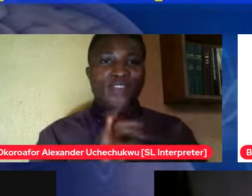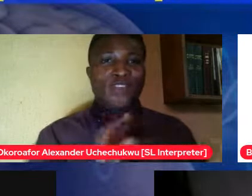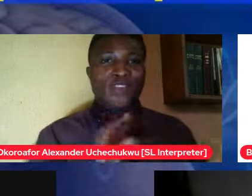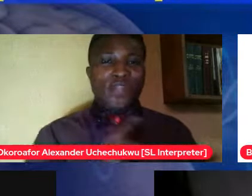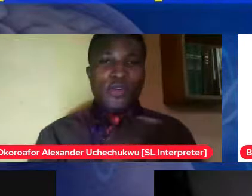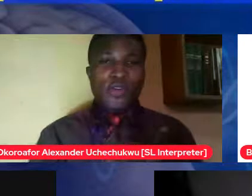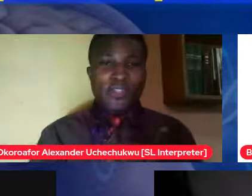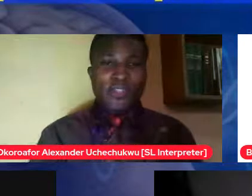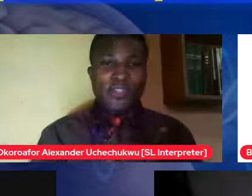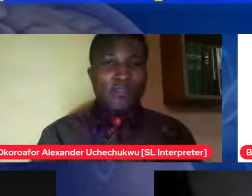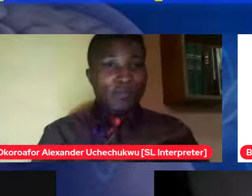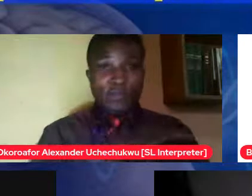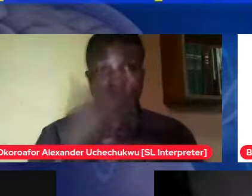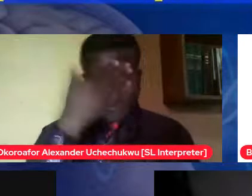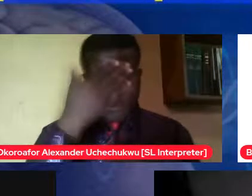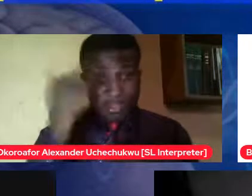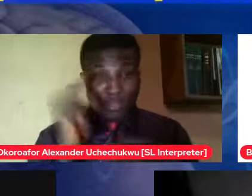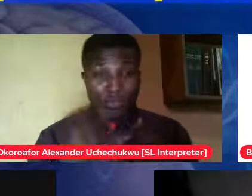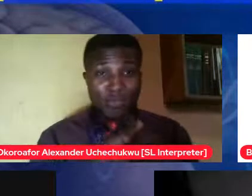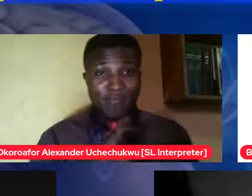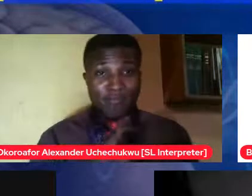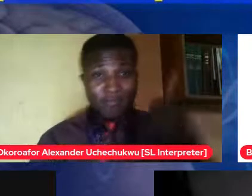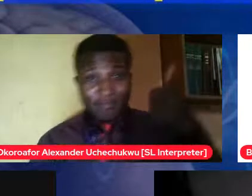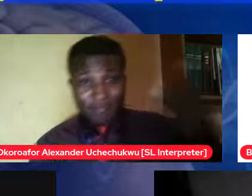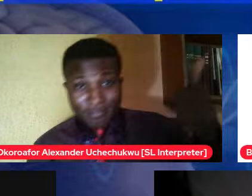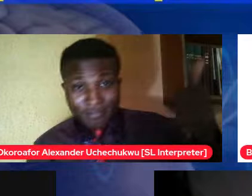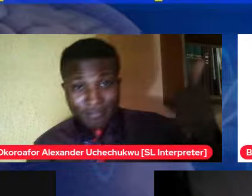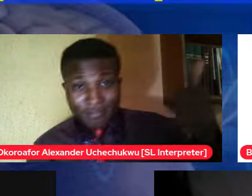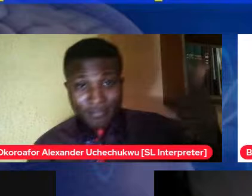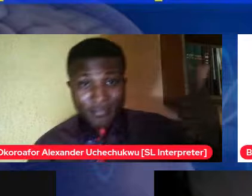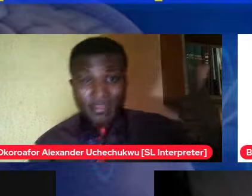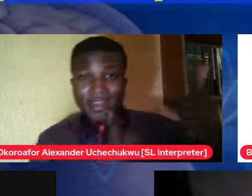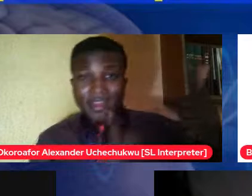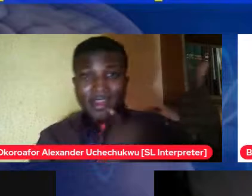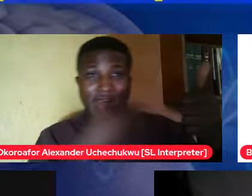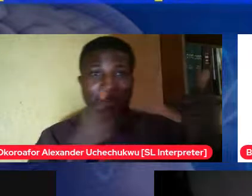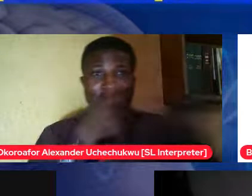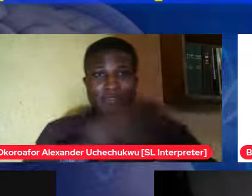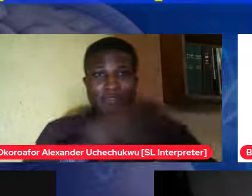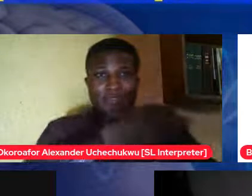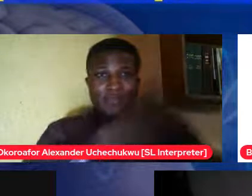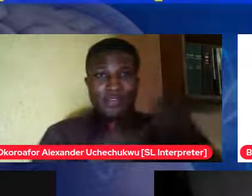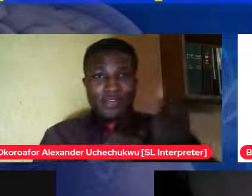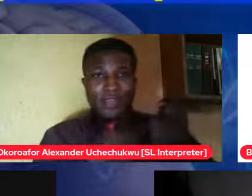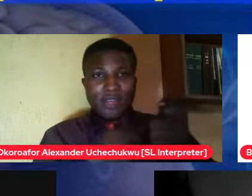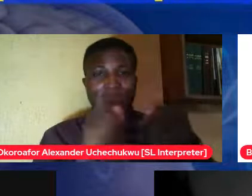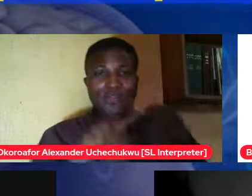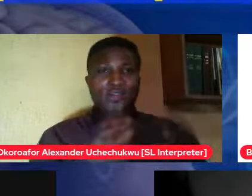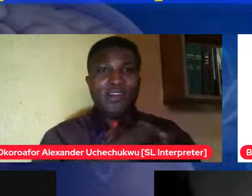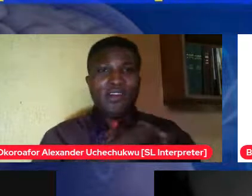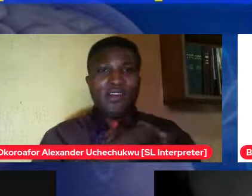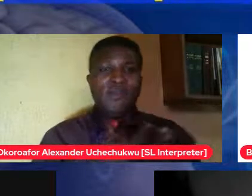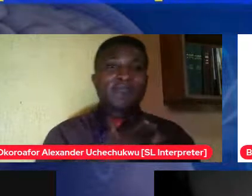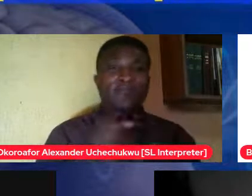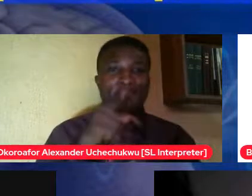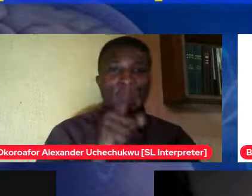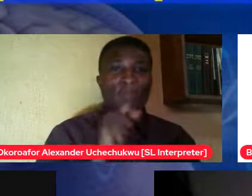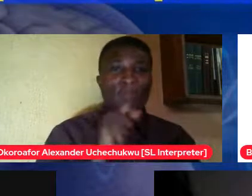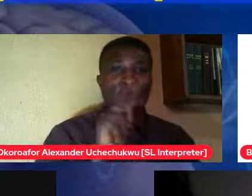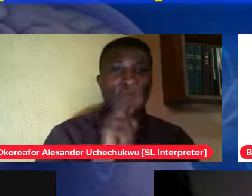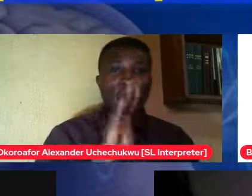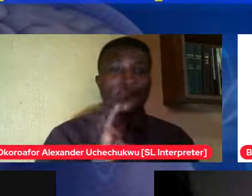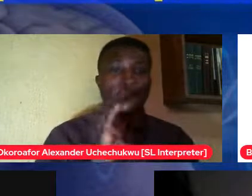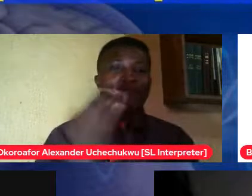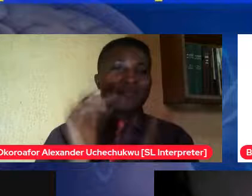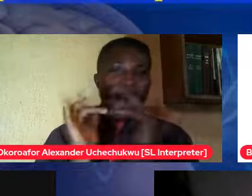and to subscribe and to turn on your notification icon to join us again thank you thank you thank you